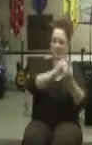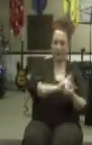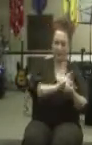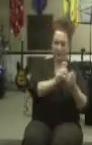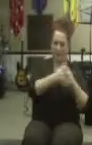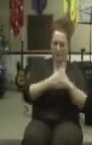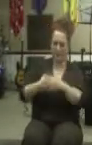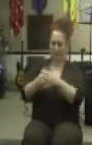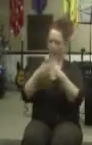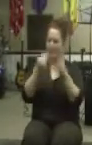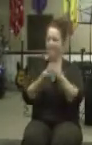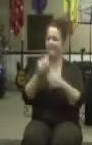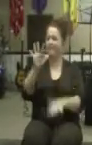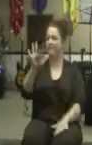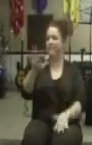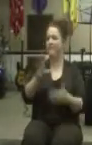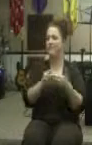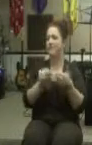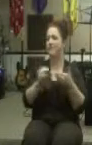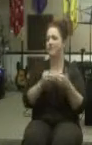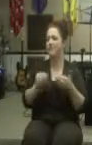And I change it, and it's $5.